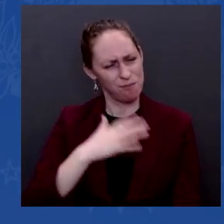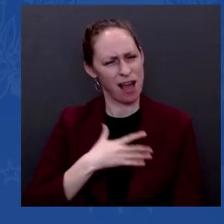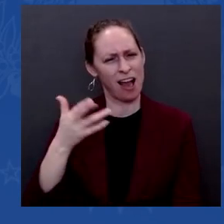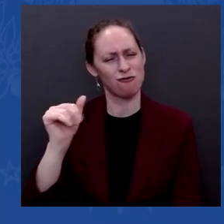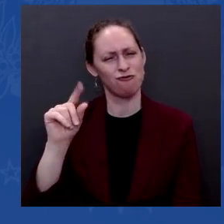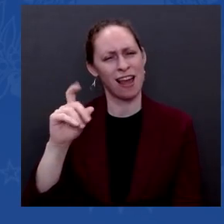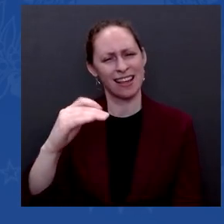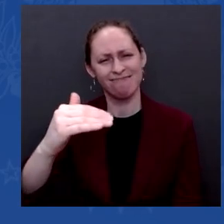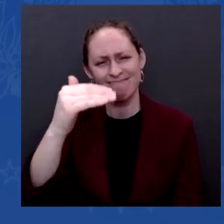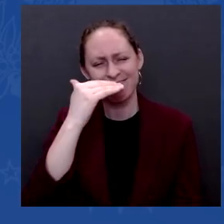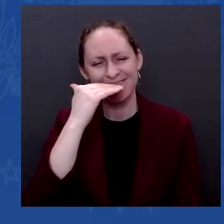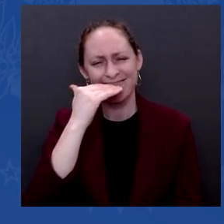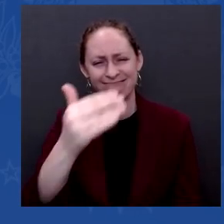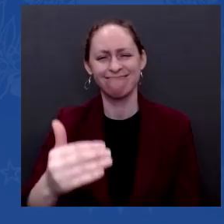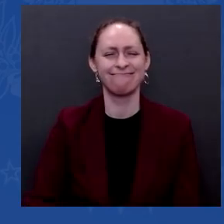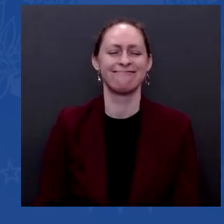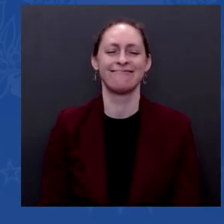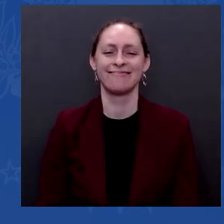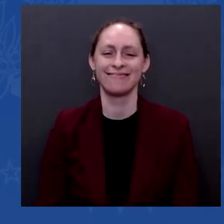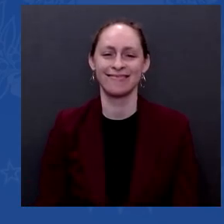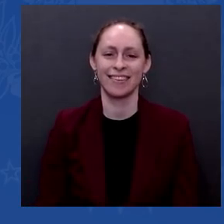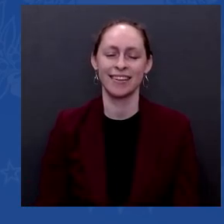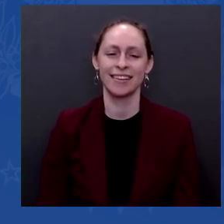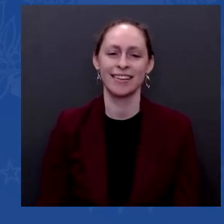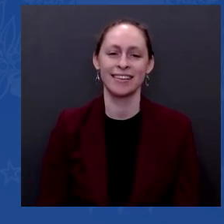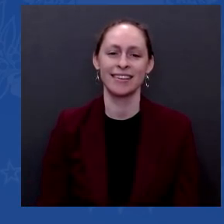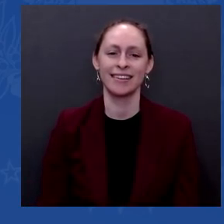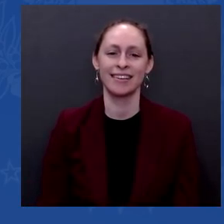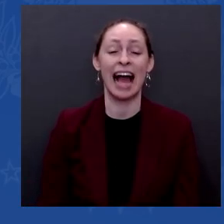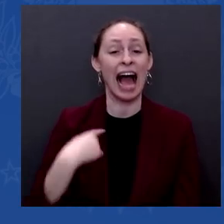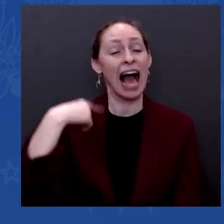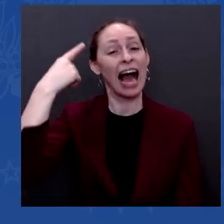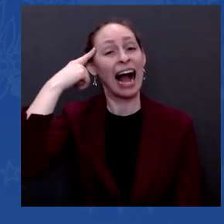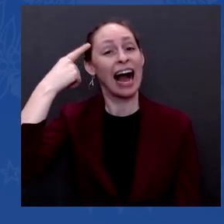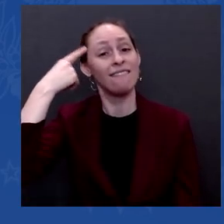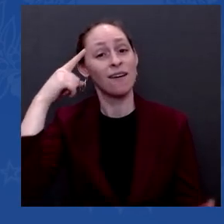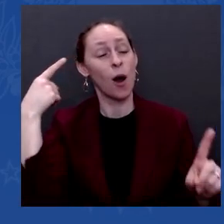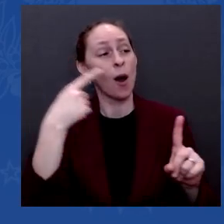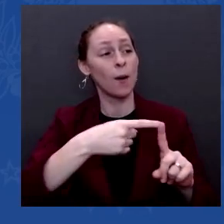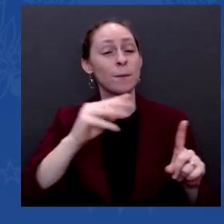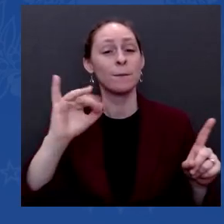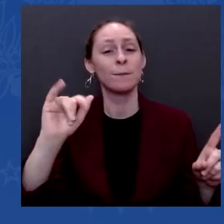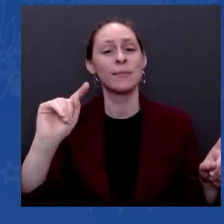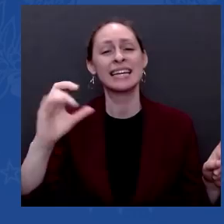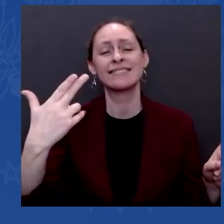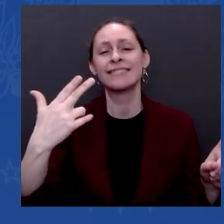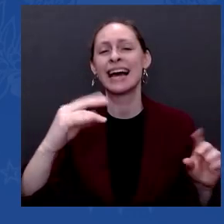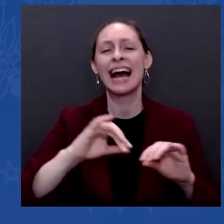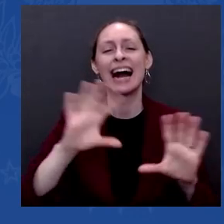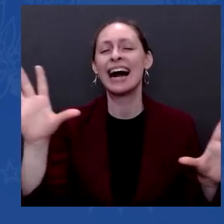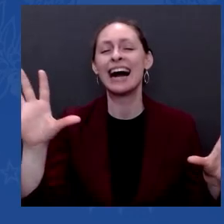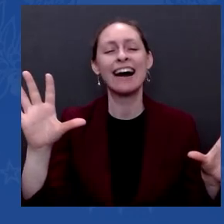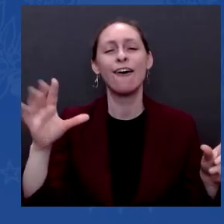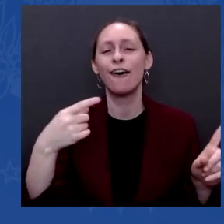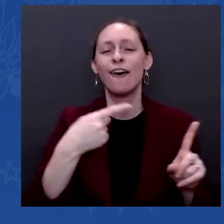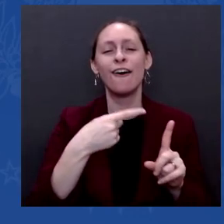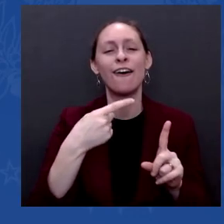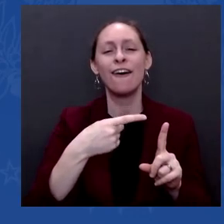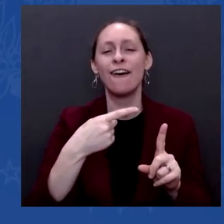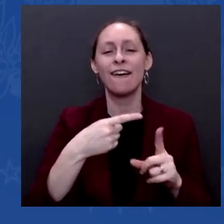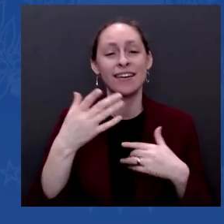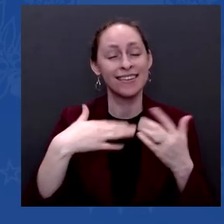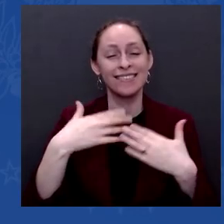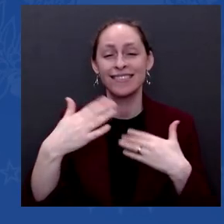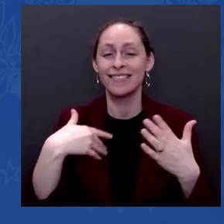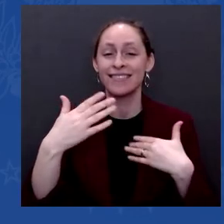Biden from being a success. And I get on with Mitch. I actually like Mitch McConnell. We like one another. But he has one straightforward